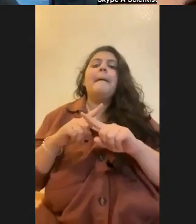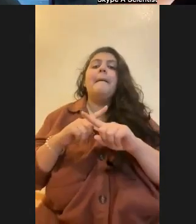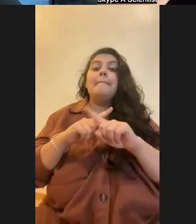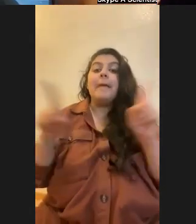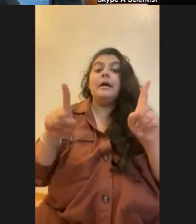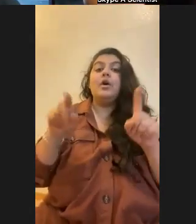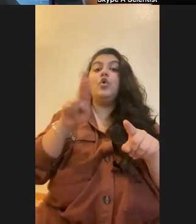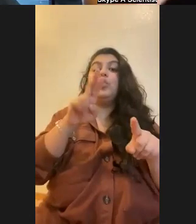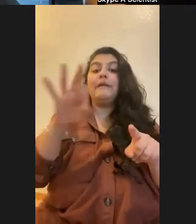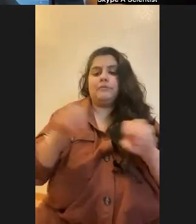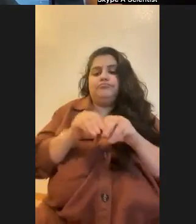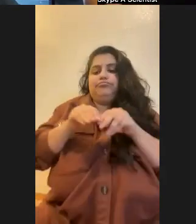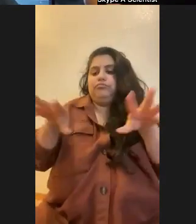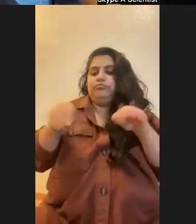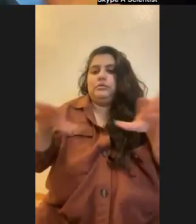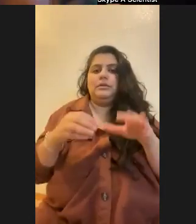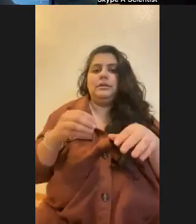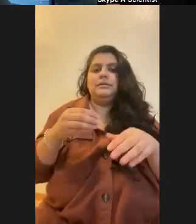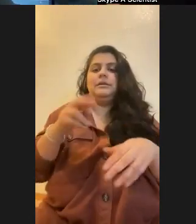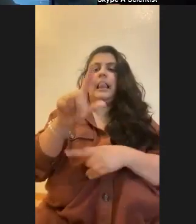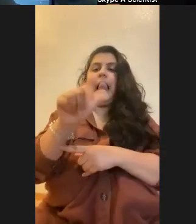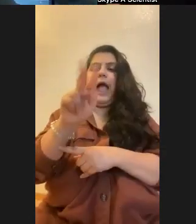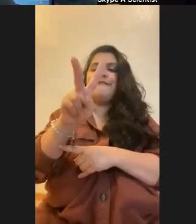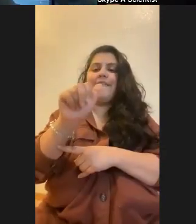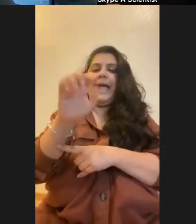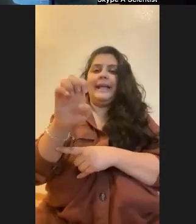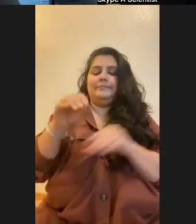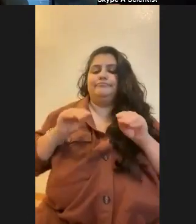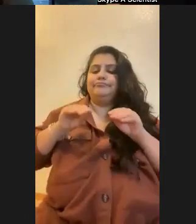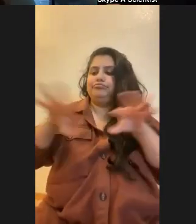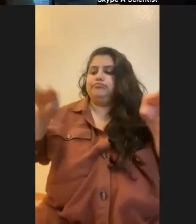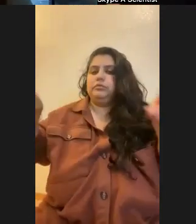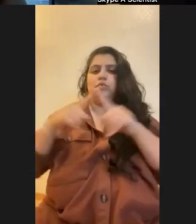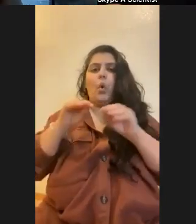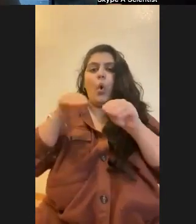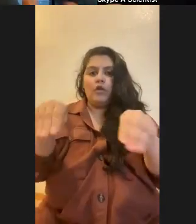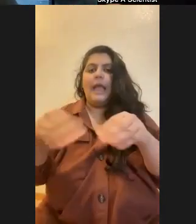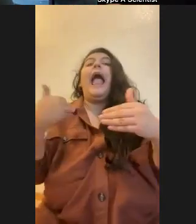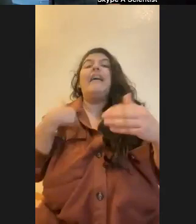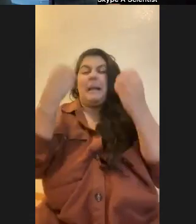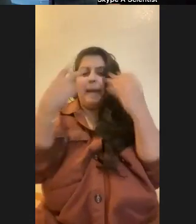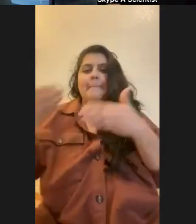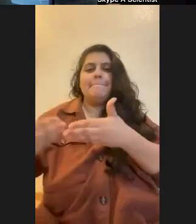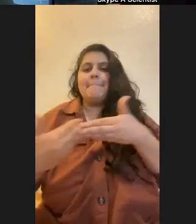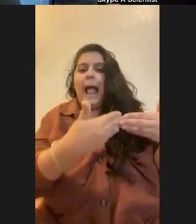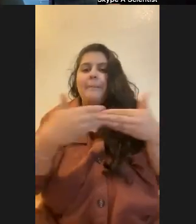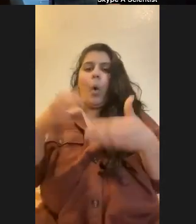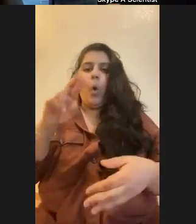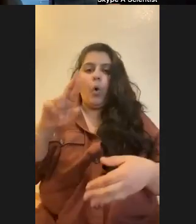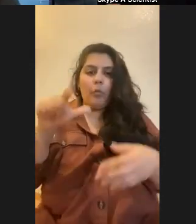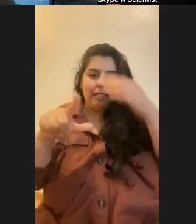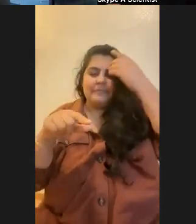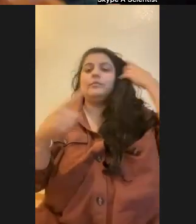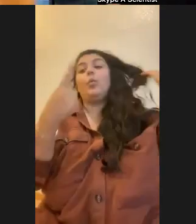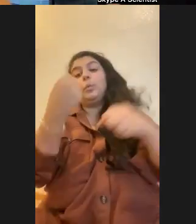which is where they're releasing their larvae into the ocean. And so there's probably tons of baby coral too. Coral that have maybe been growing for a year,